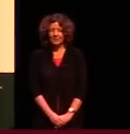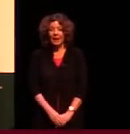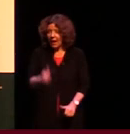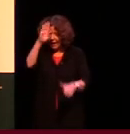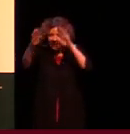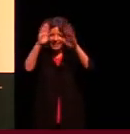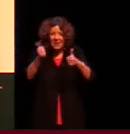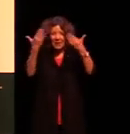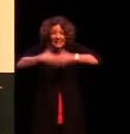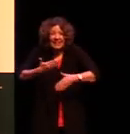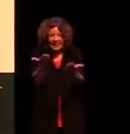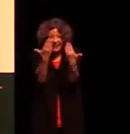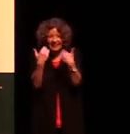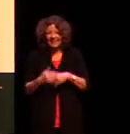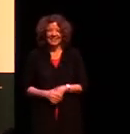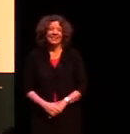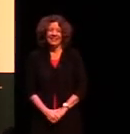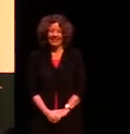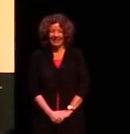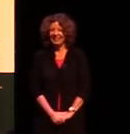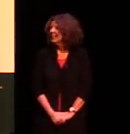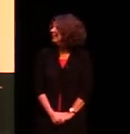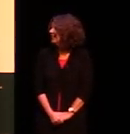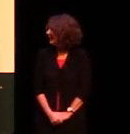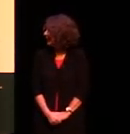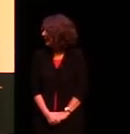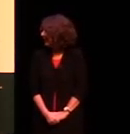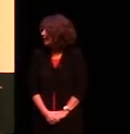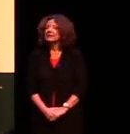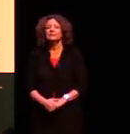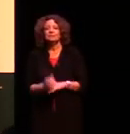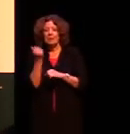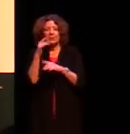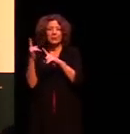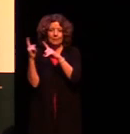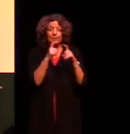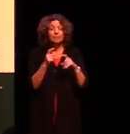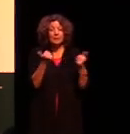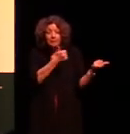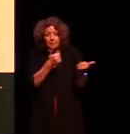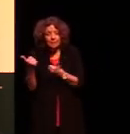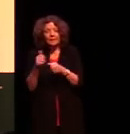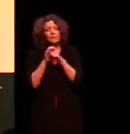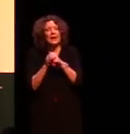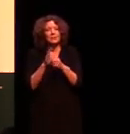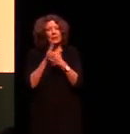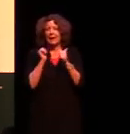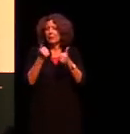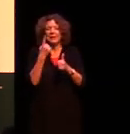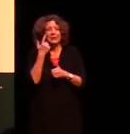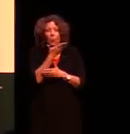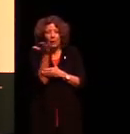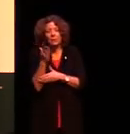Good evening. Good evening. What are me? Hello, friends. It's good to see you.